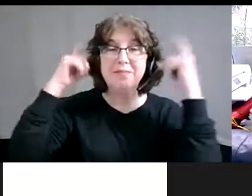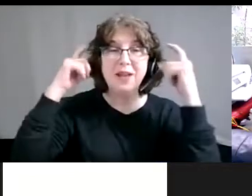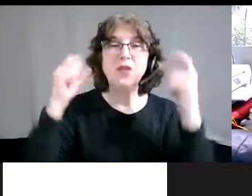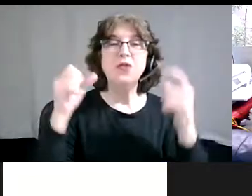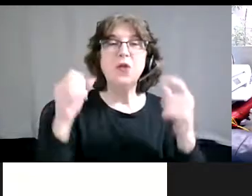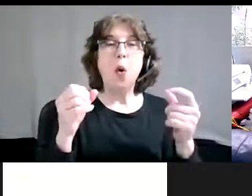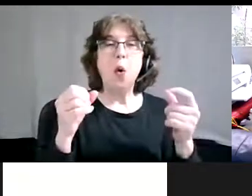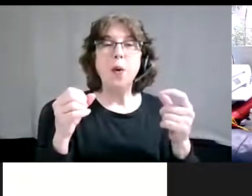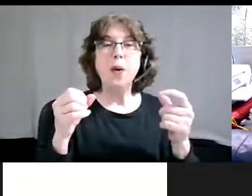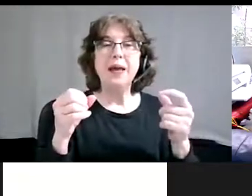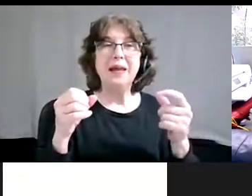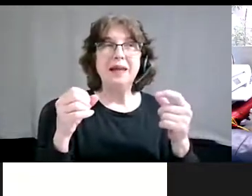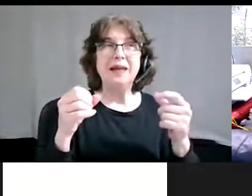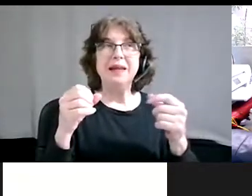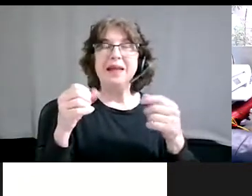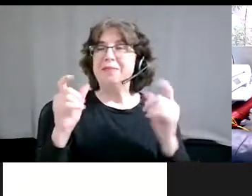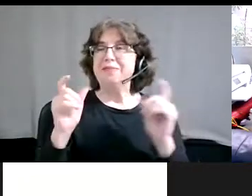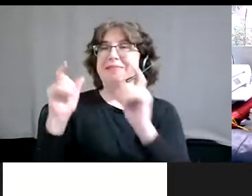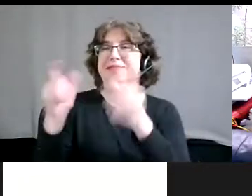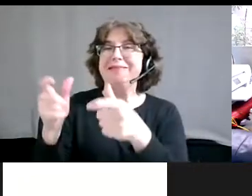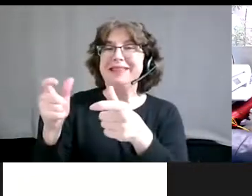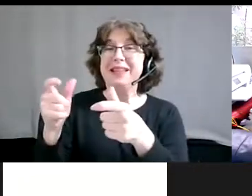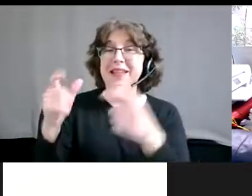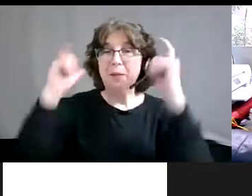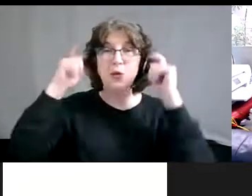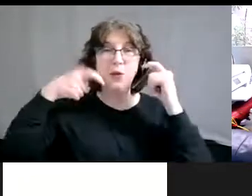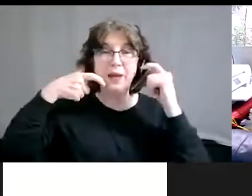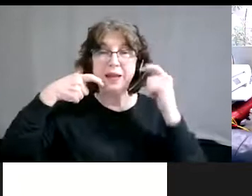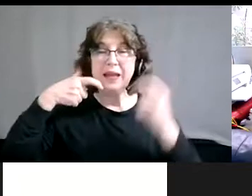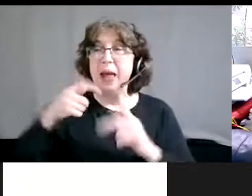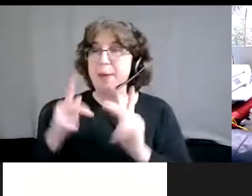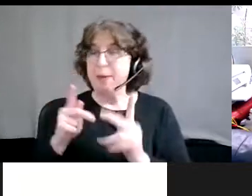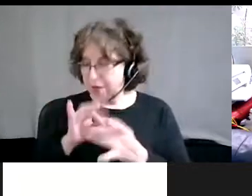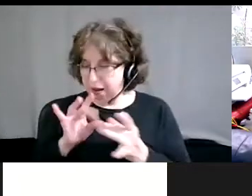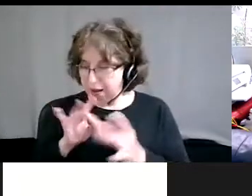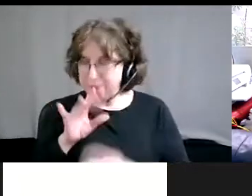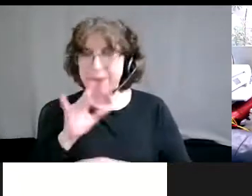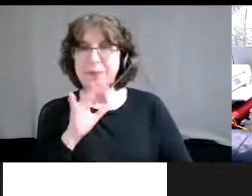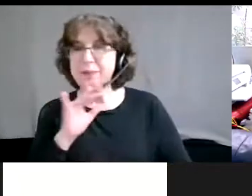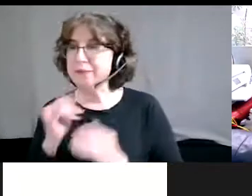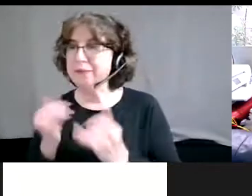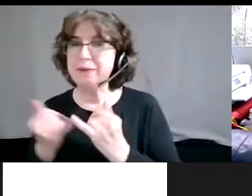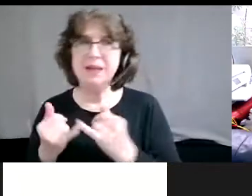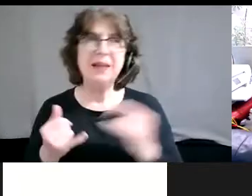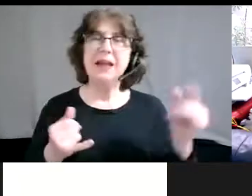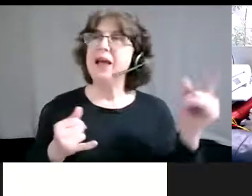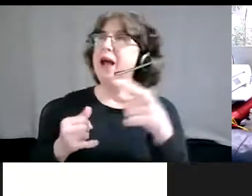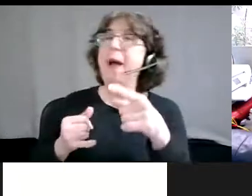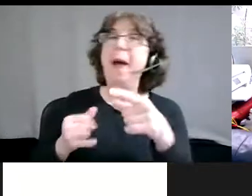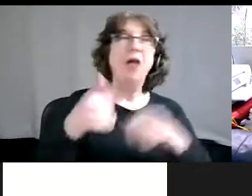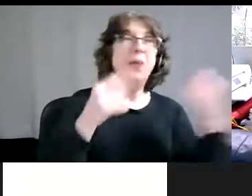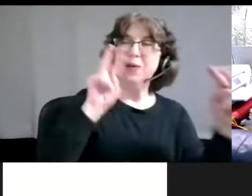harmed, approached. So the Bluetooth was a way of talking where folks just assumed, oh, you're talking on the Bluetooth.